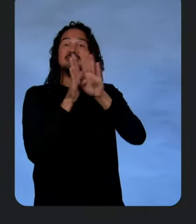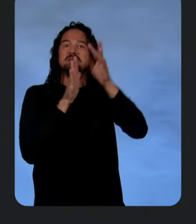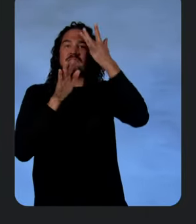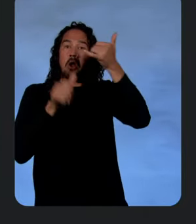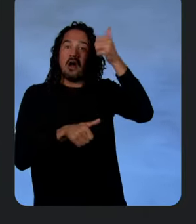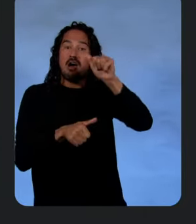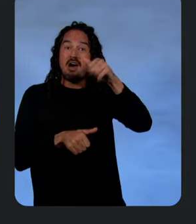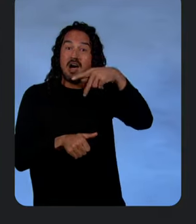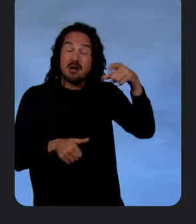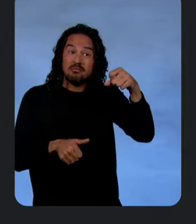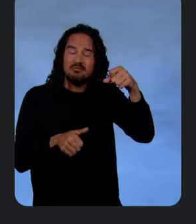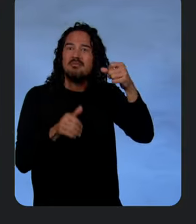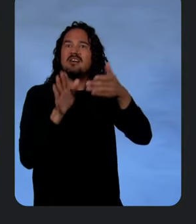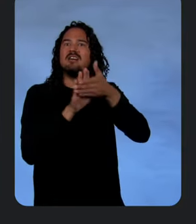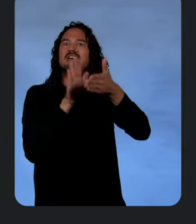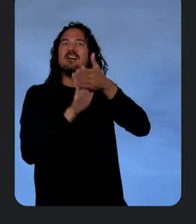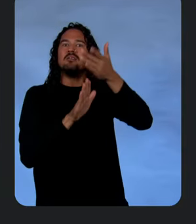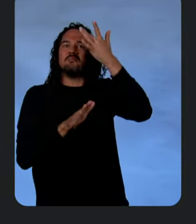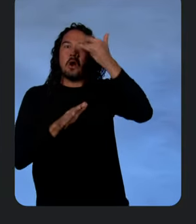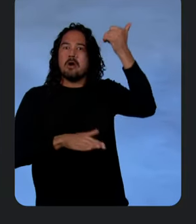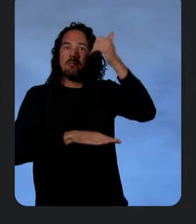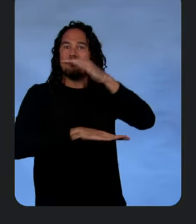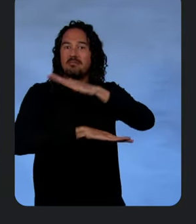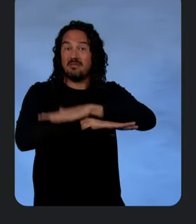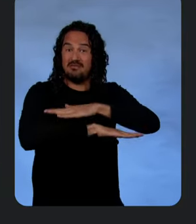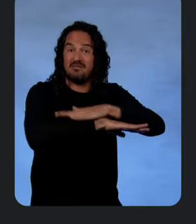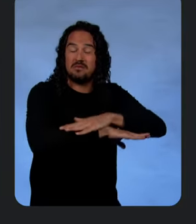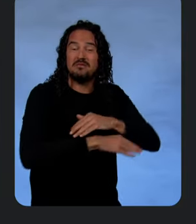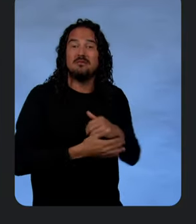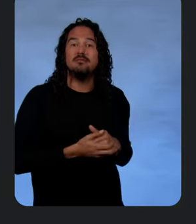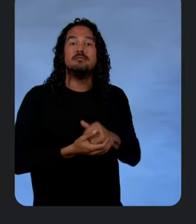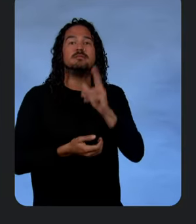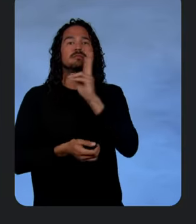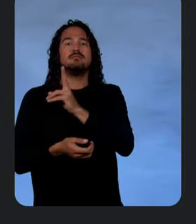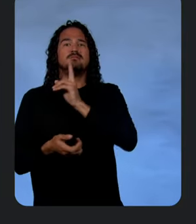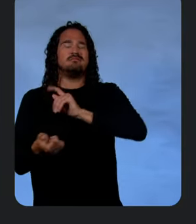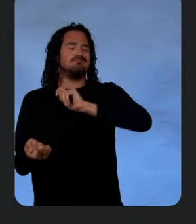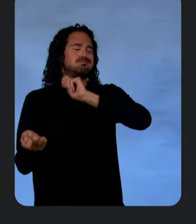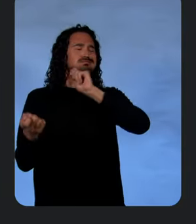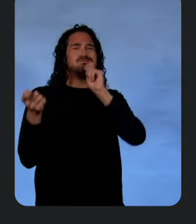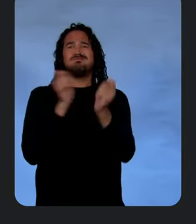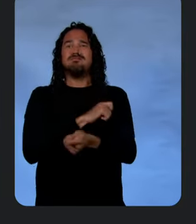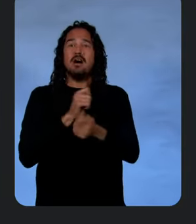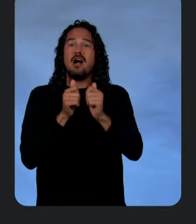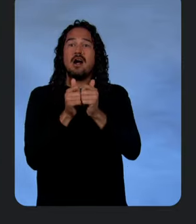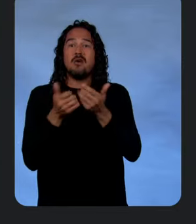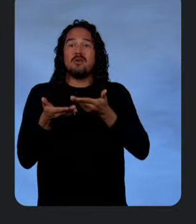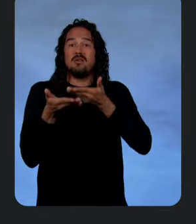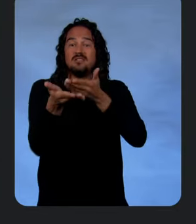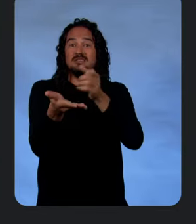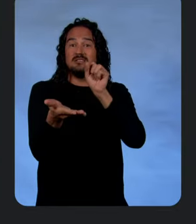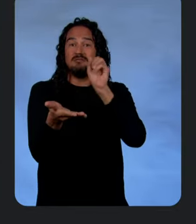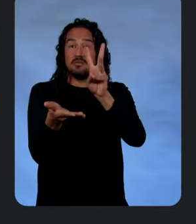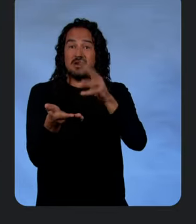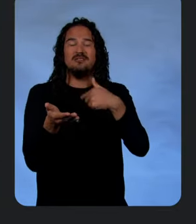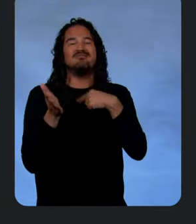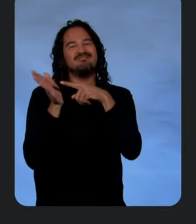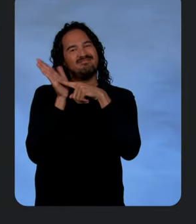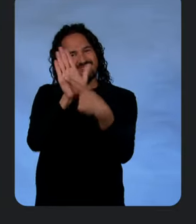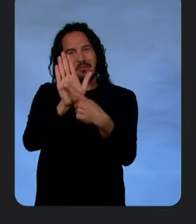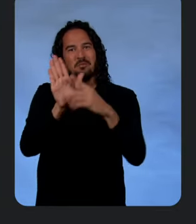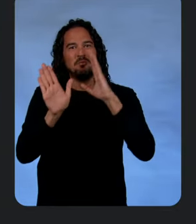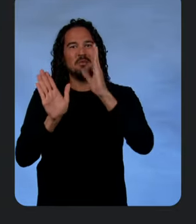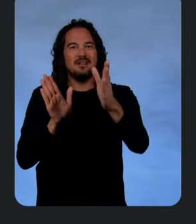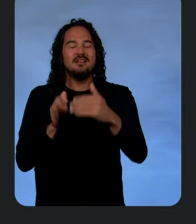on smarter platforms. I think Gemini is changing the way developers deliver software, and we are here to prove it to you today. So we're going to show you how Gemini makes